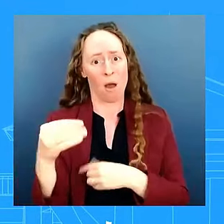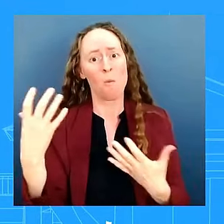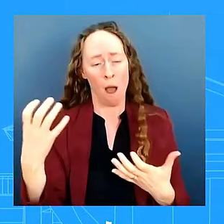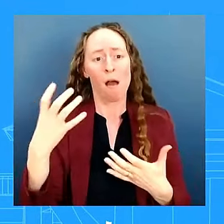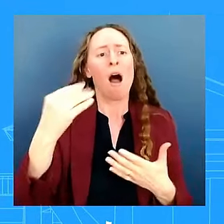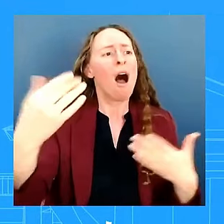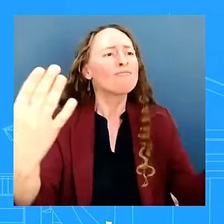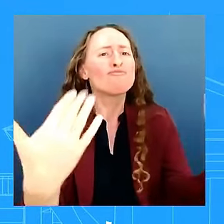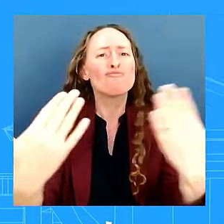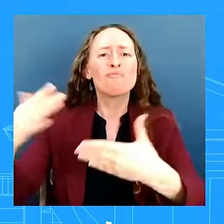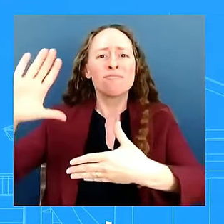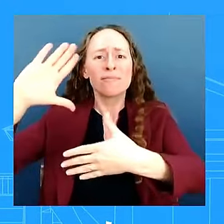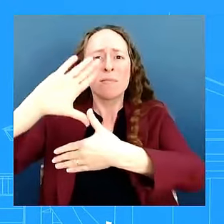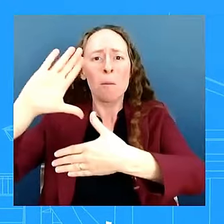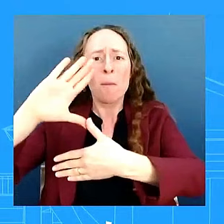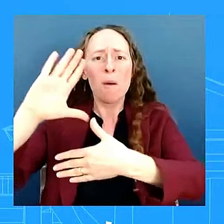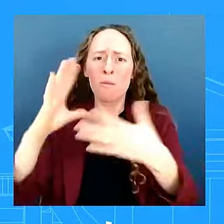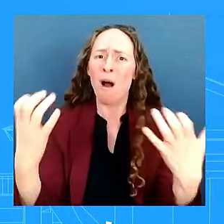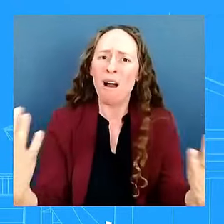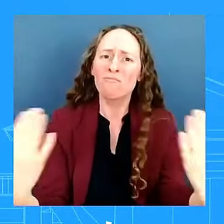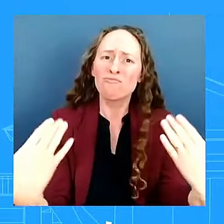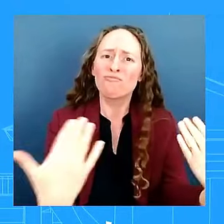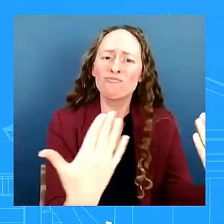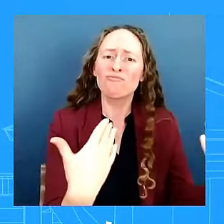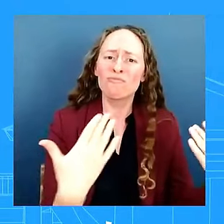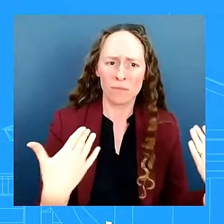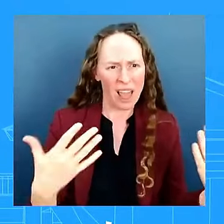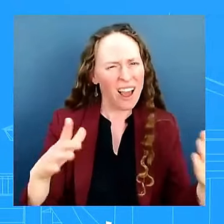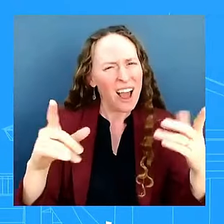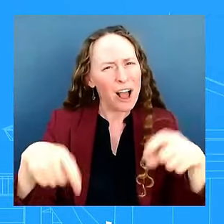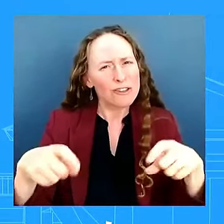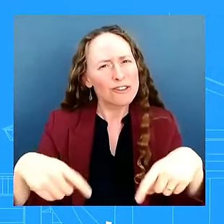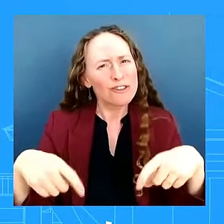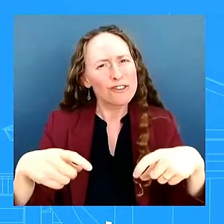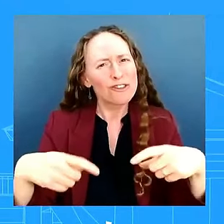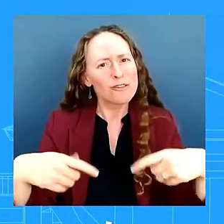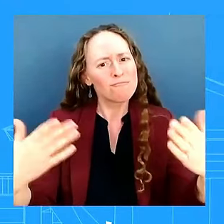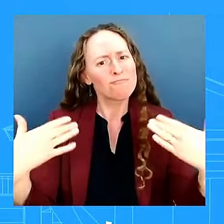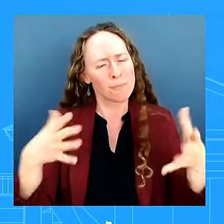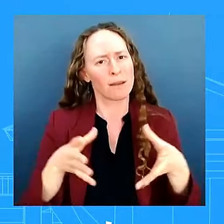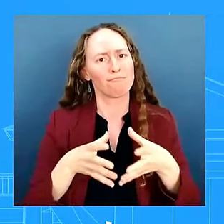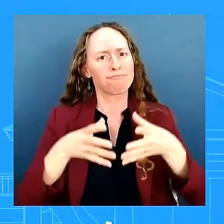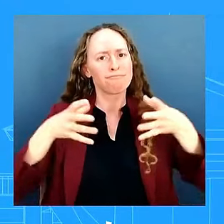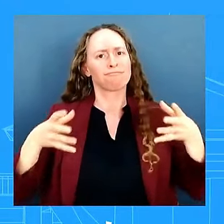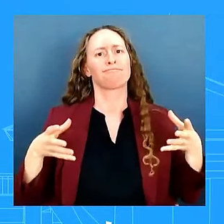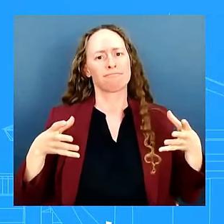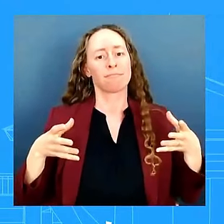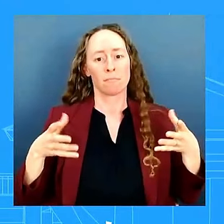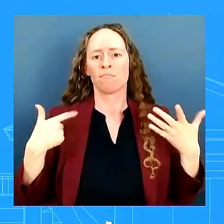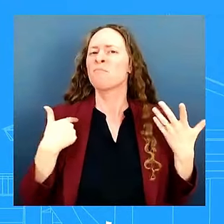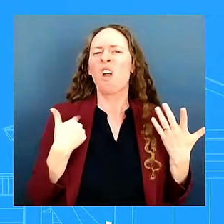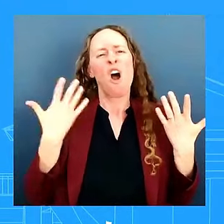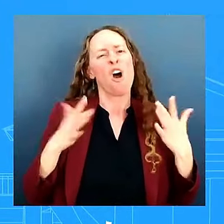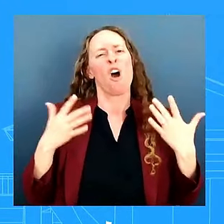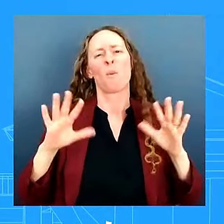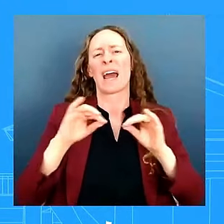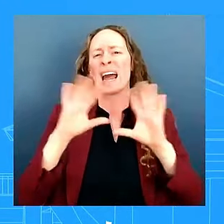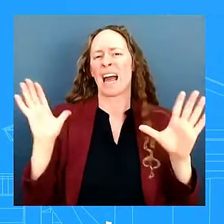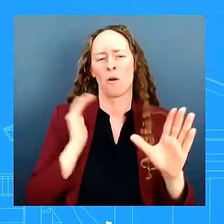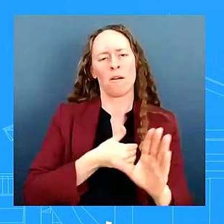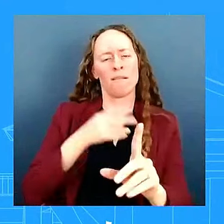supported for permanent seats and so he did that two years ago and what you saw today to uh your point in your question um